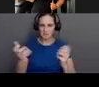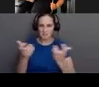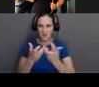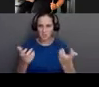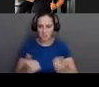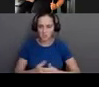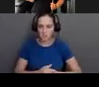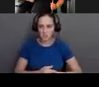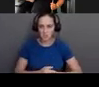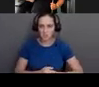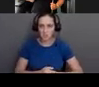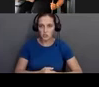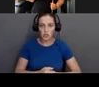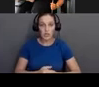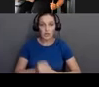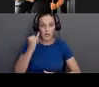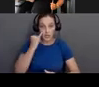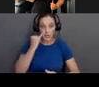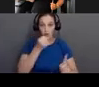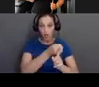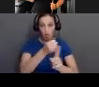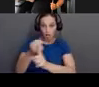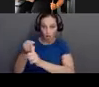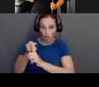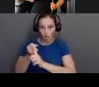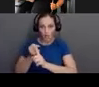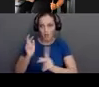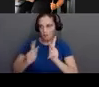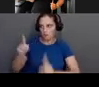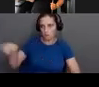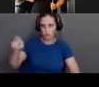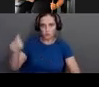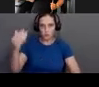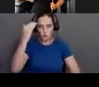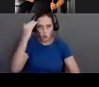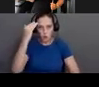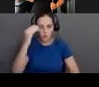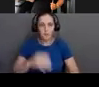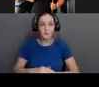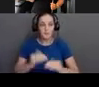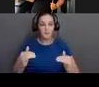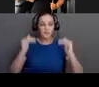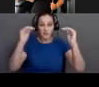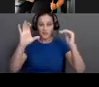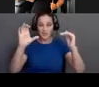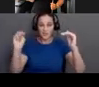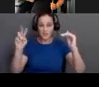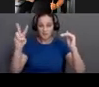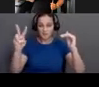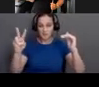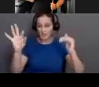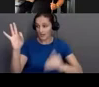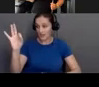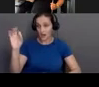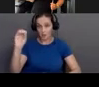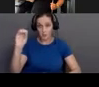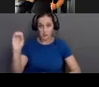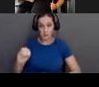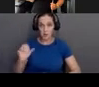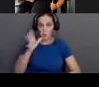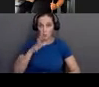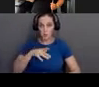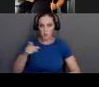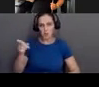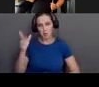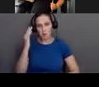to know about things that are most common. So, if we look at CMD, again, we've got 9% of women aware of it, and we've got 6,000 disabilities